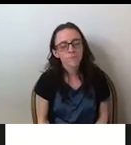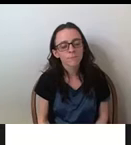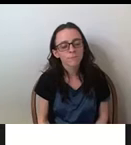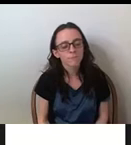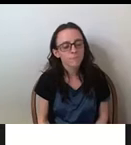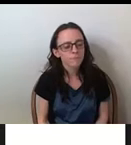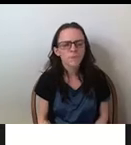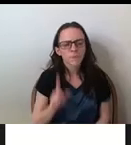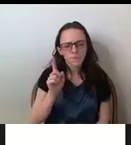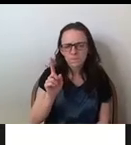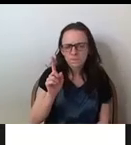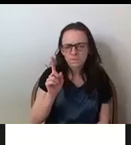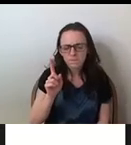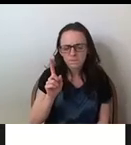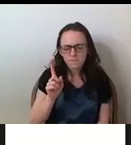just a second, sorry.